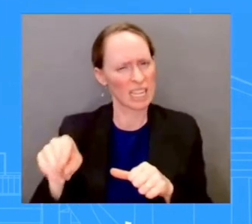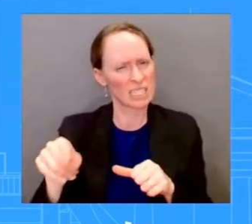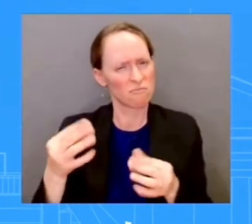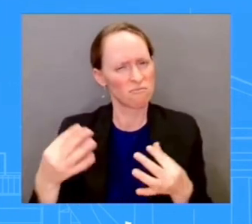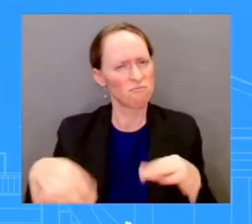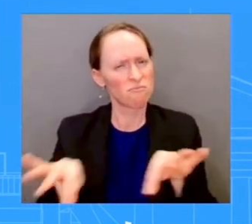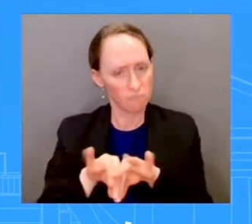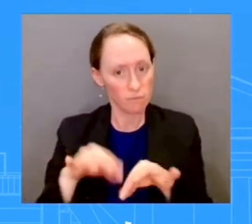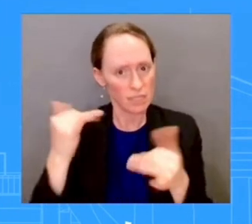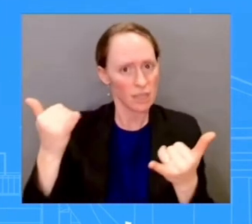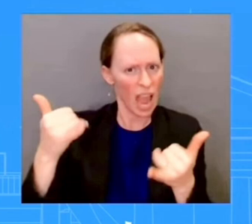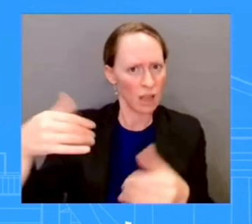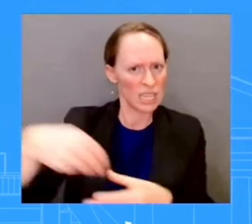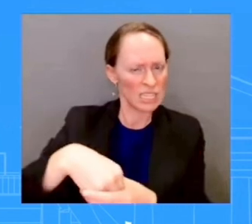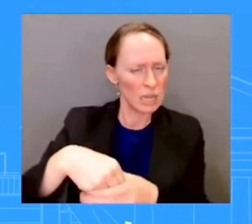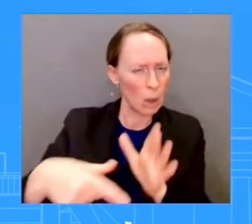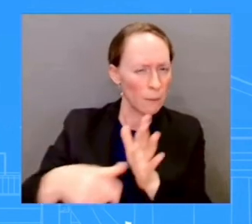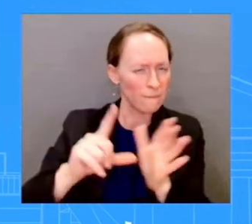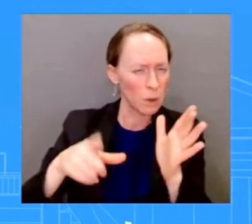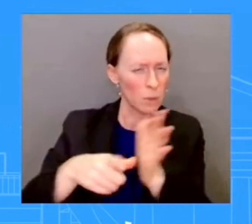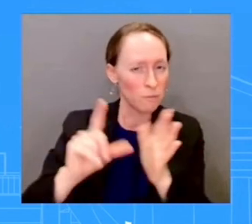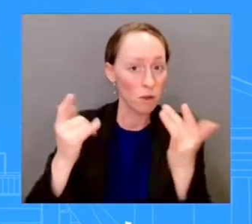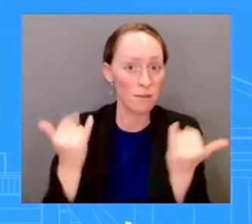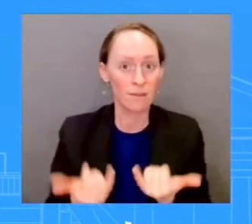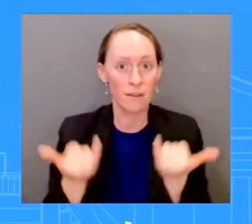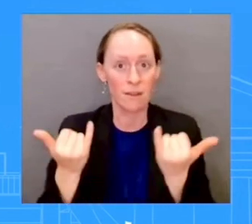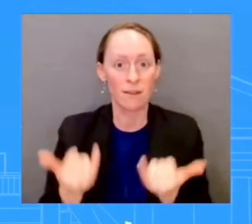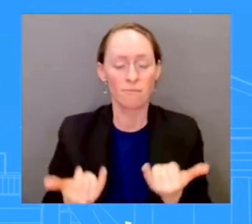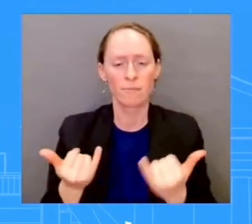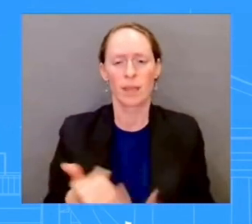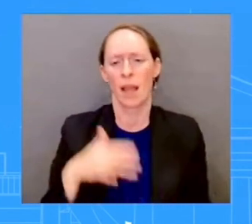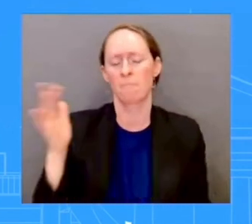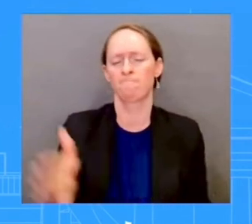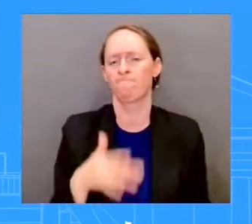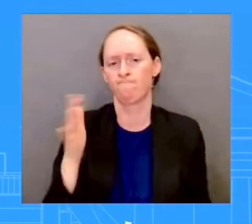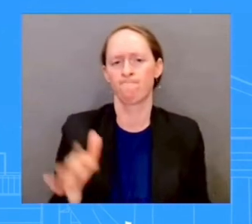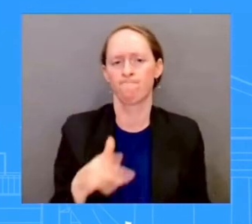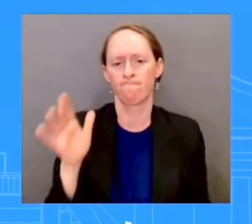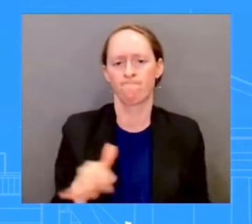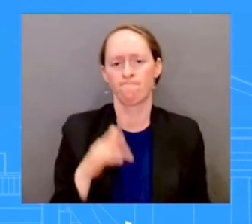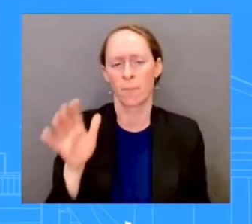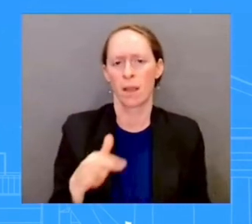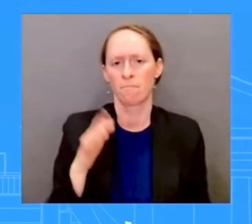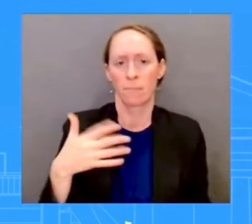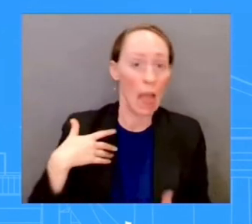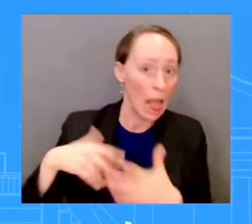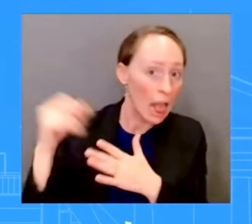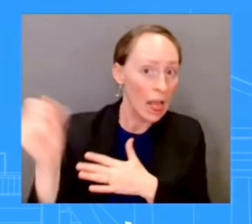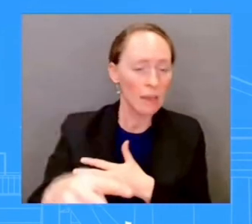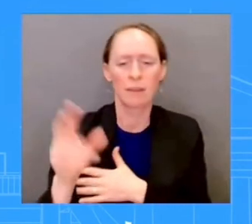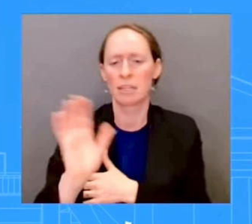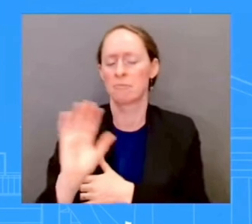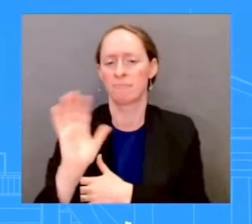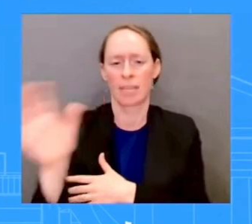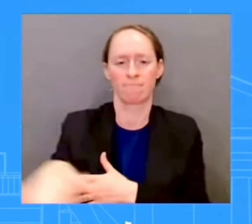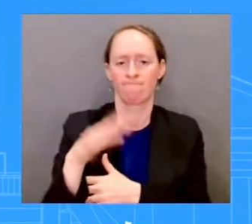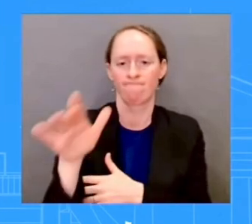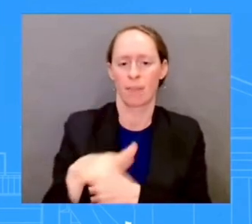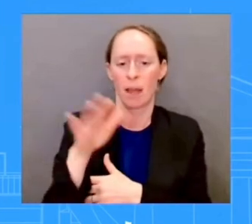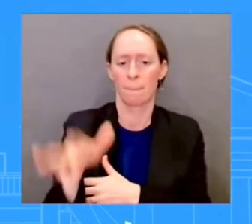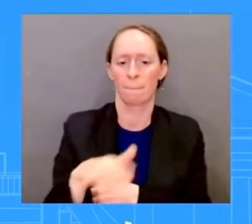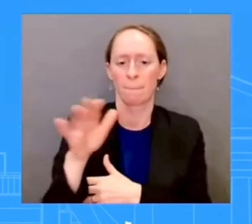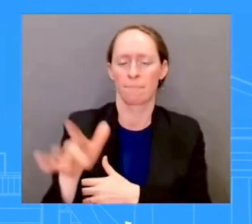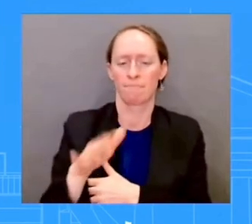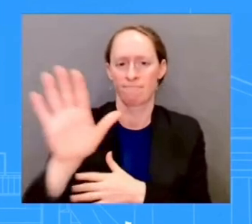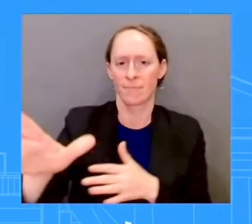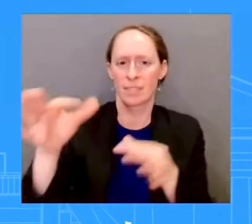to go through. And so I'm just not going to get ahead of what HHS is going to, the decision that they've made, or get ahead